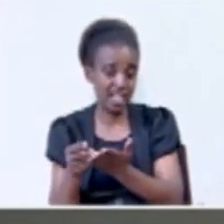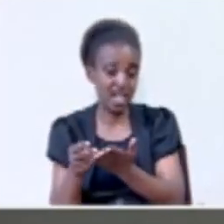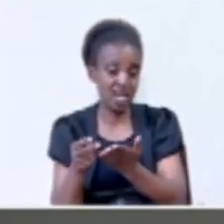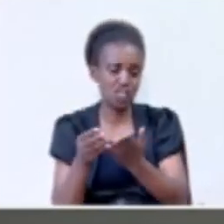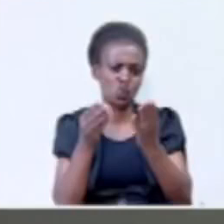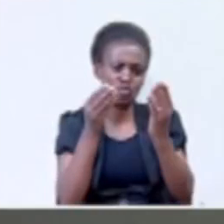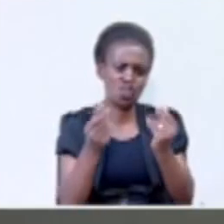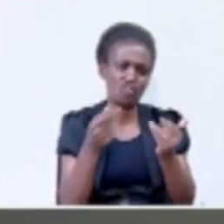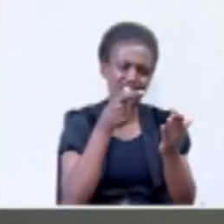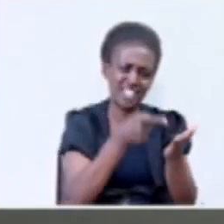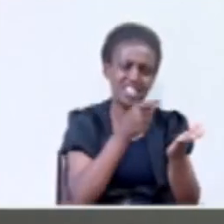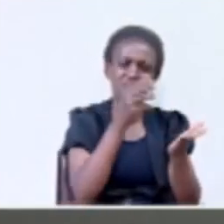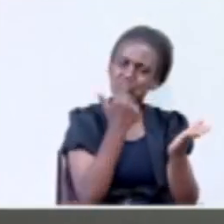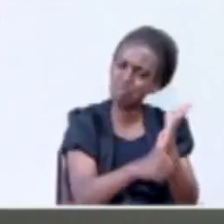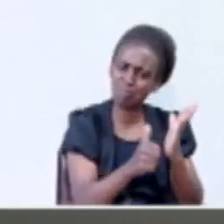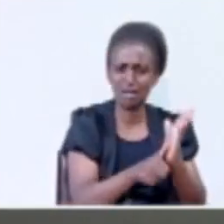deal with this problem.